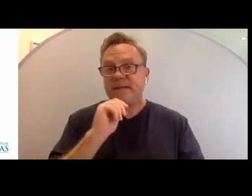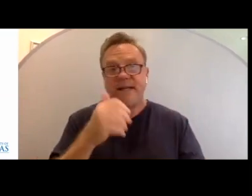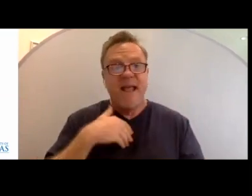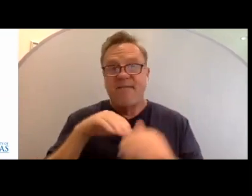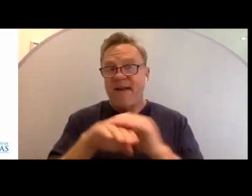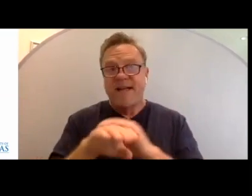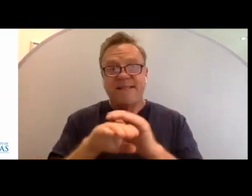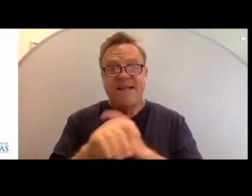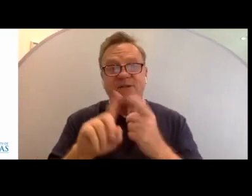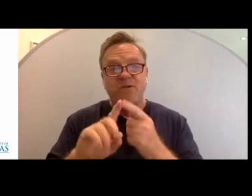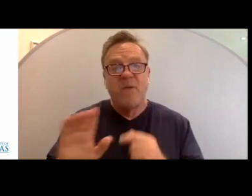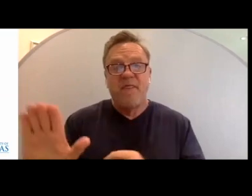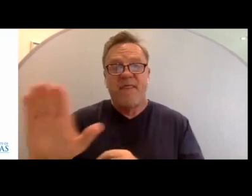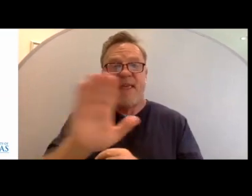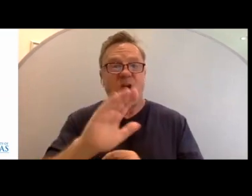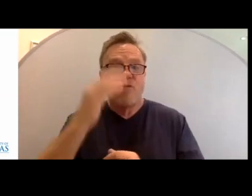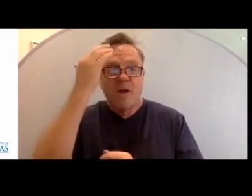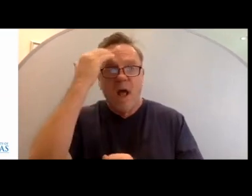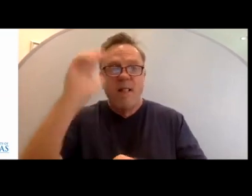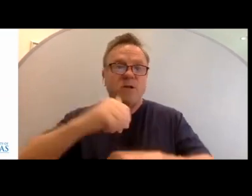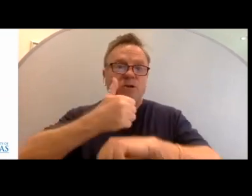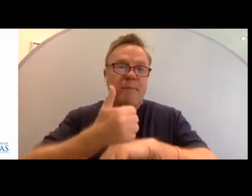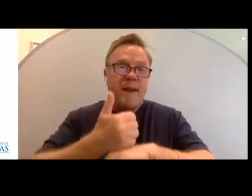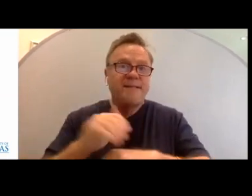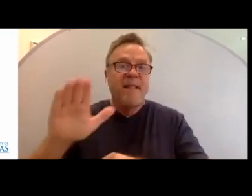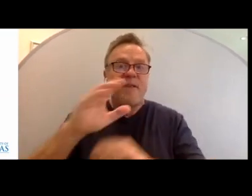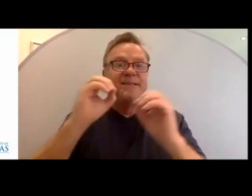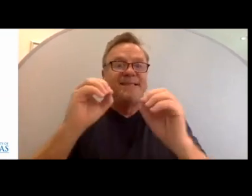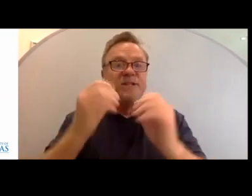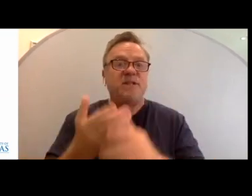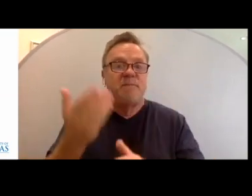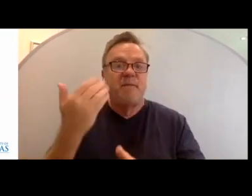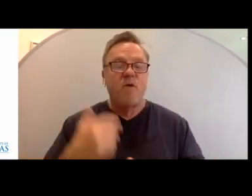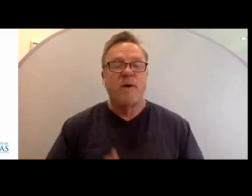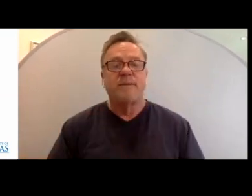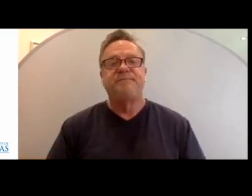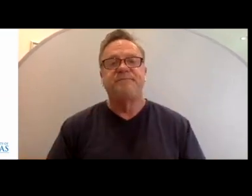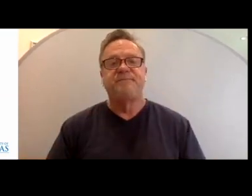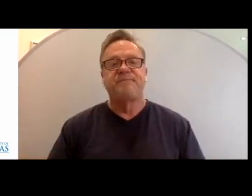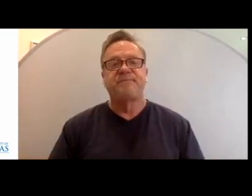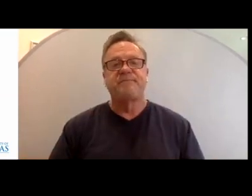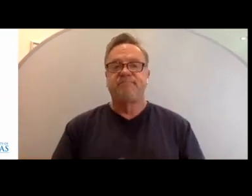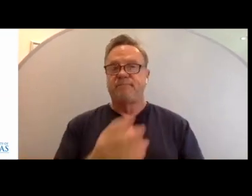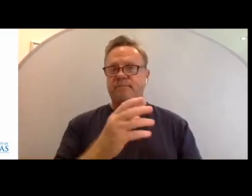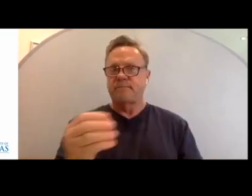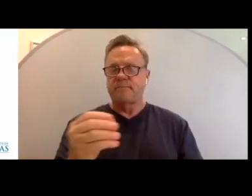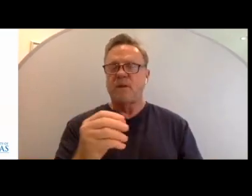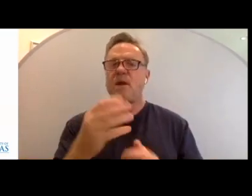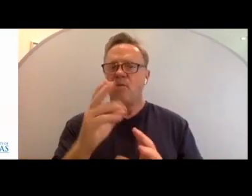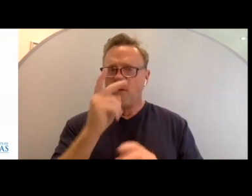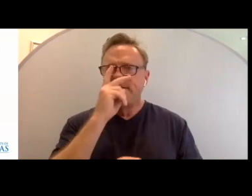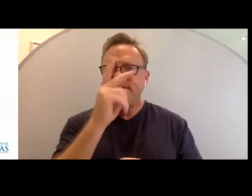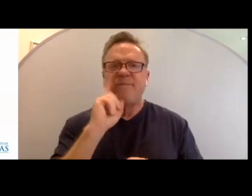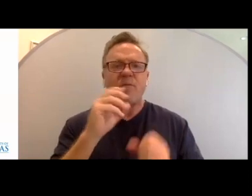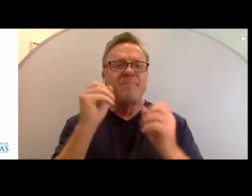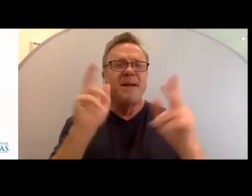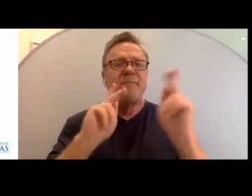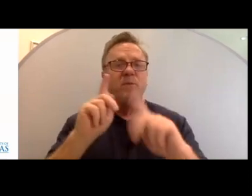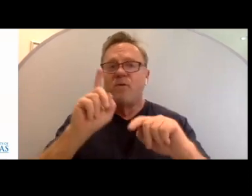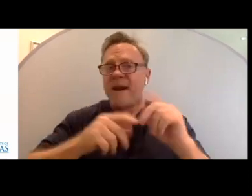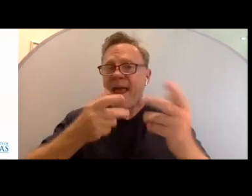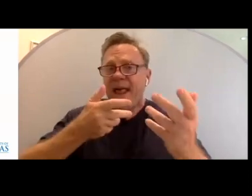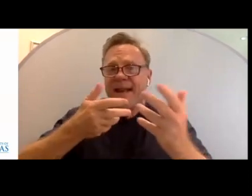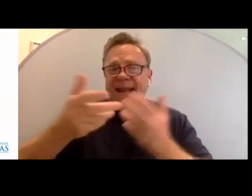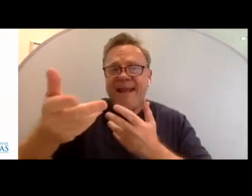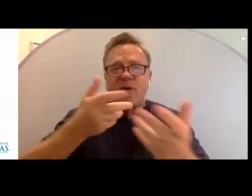to their knowledge base, their teachings before. We've also seen for many who cannot interact with